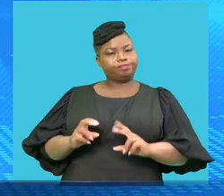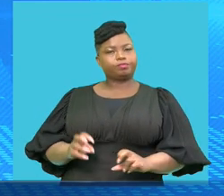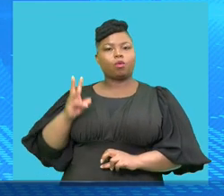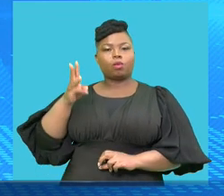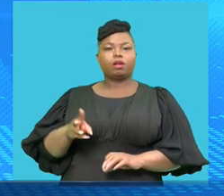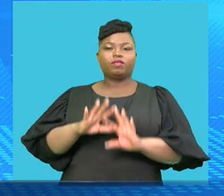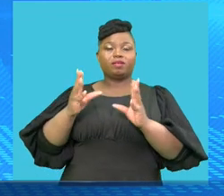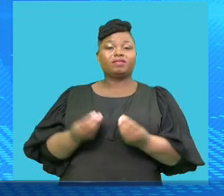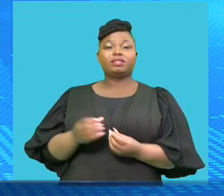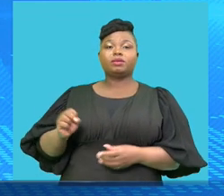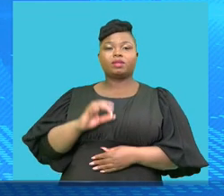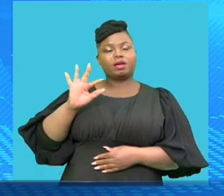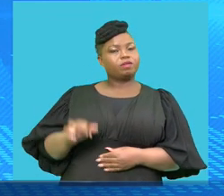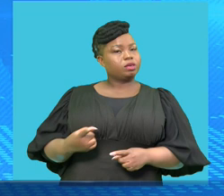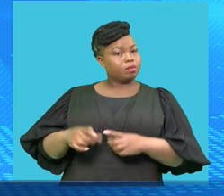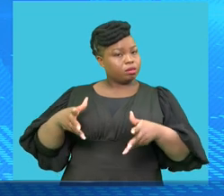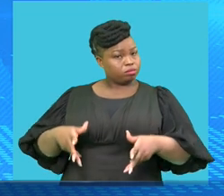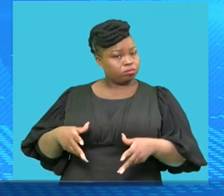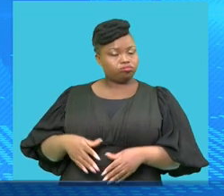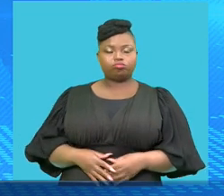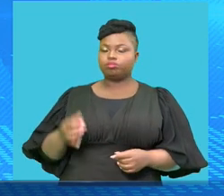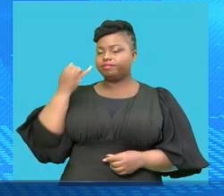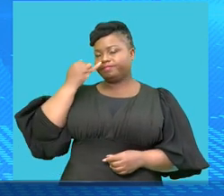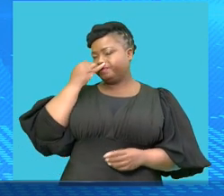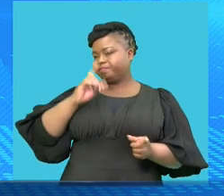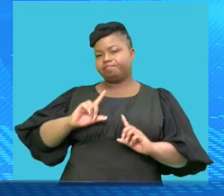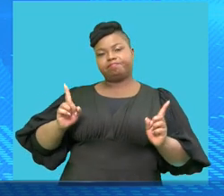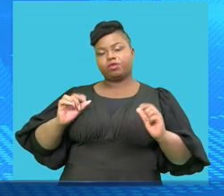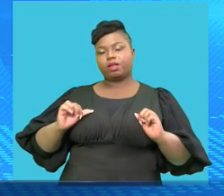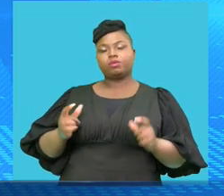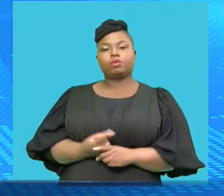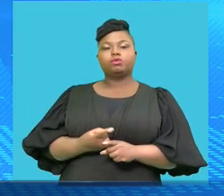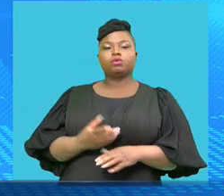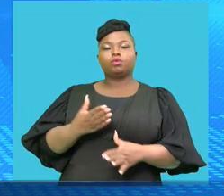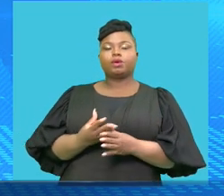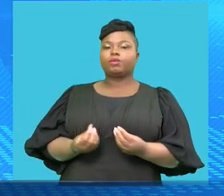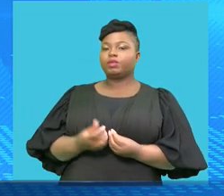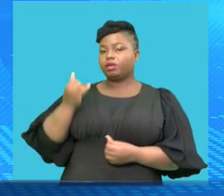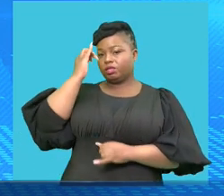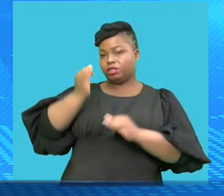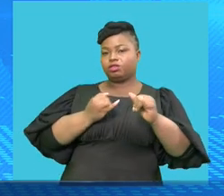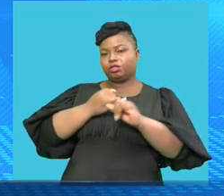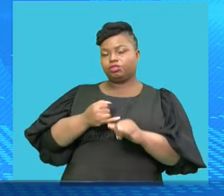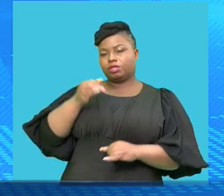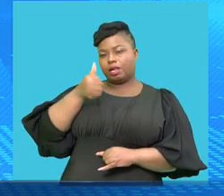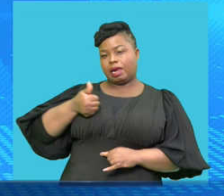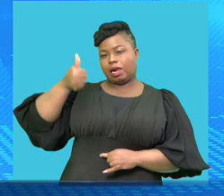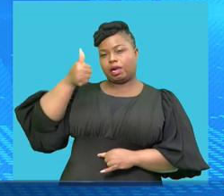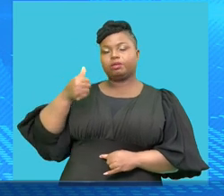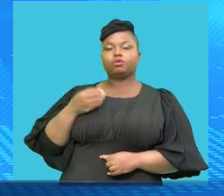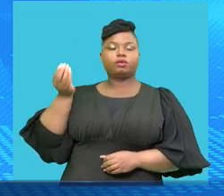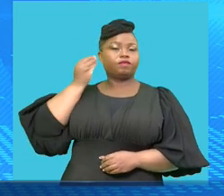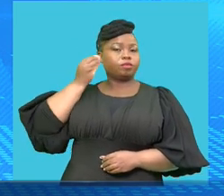chance. South Africa is not a playground for these syndicates. We are working closely with international authorities in sharing